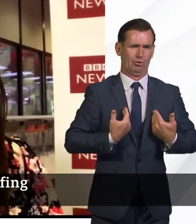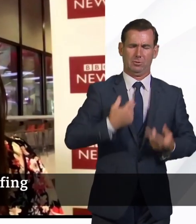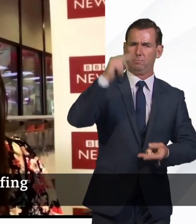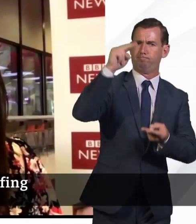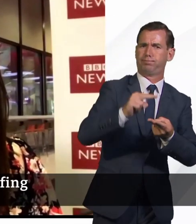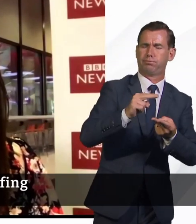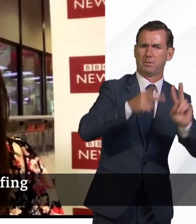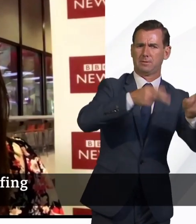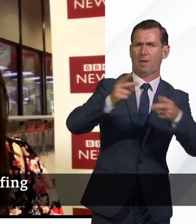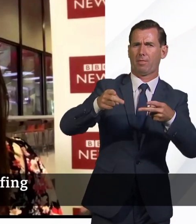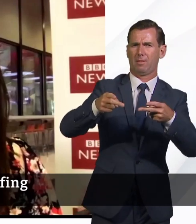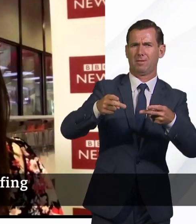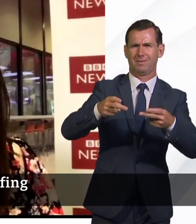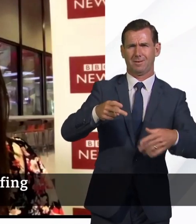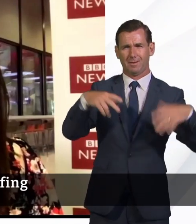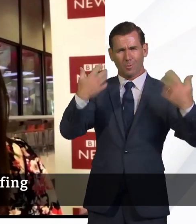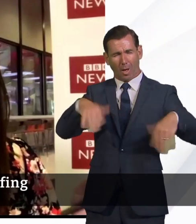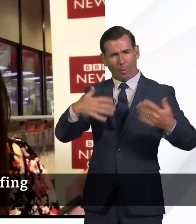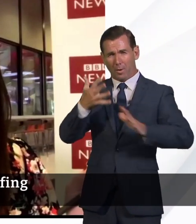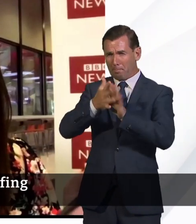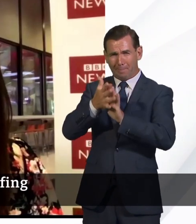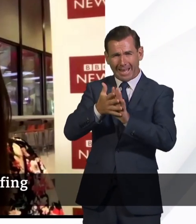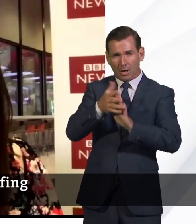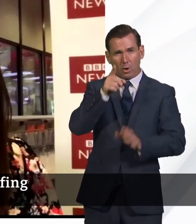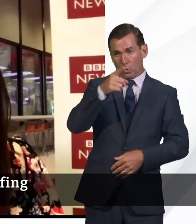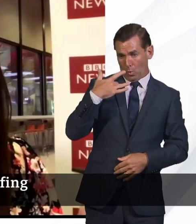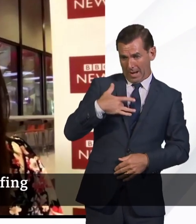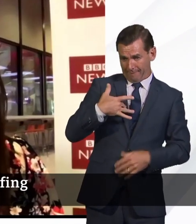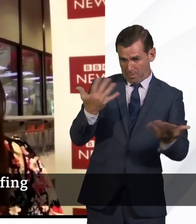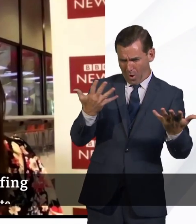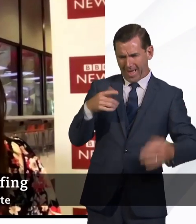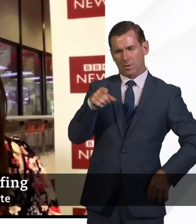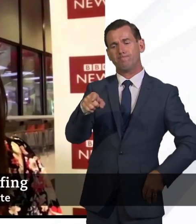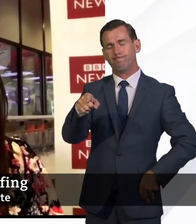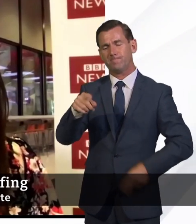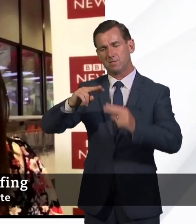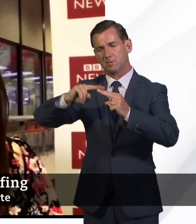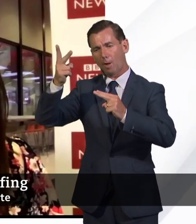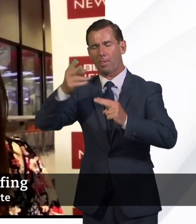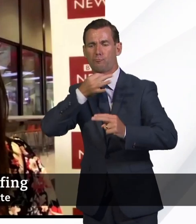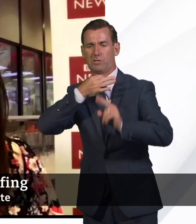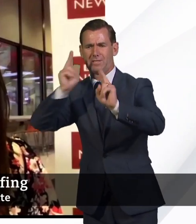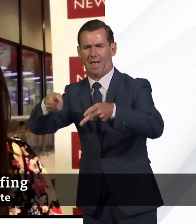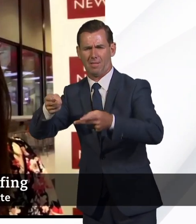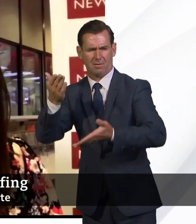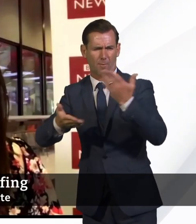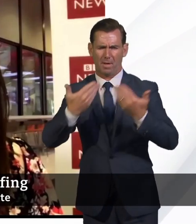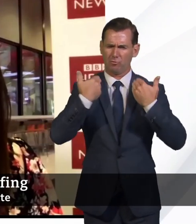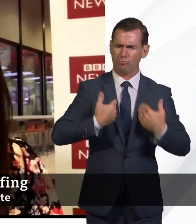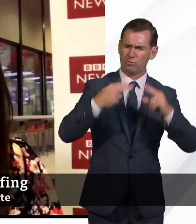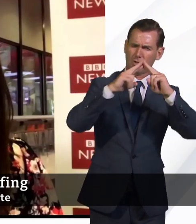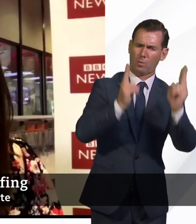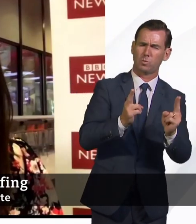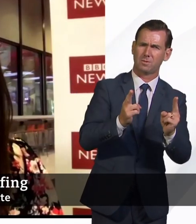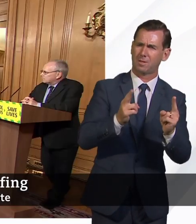How can it be that where you live can double your chances of dying? Doesn't this show that more needs to be done to deal with health